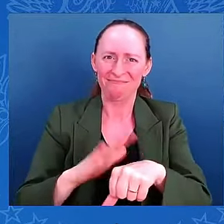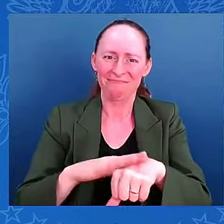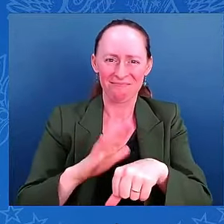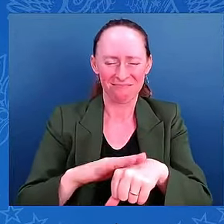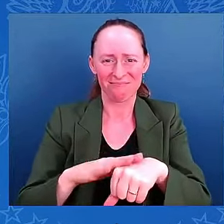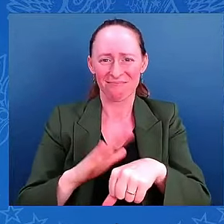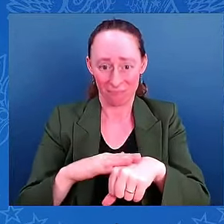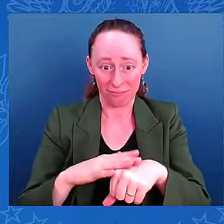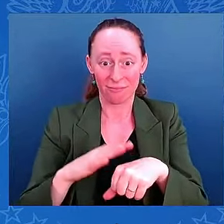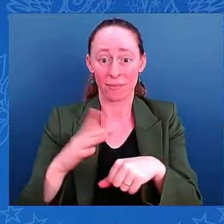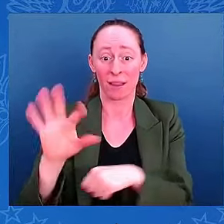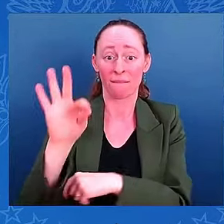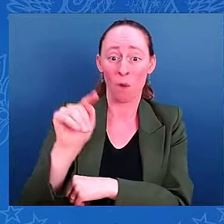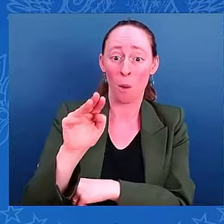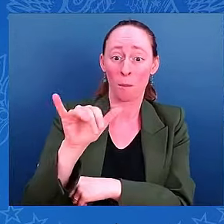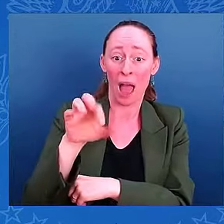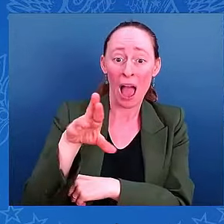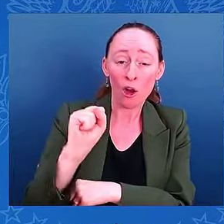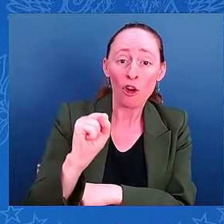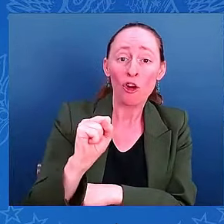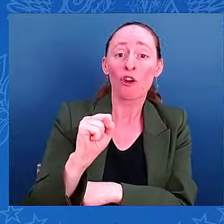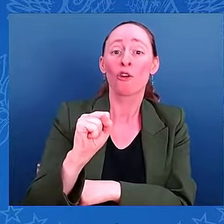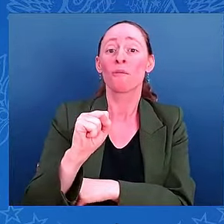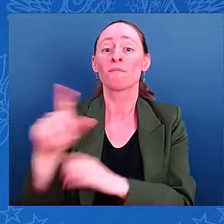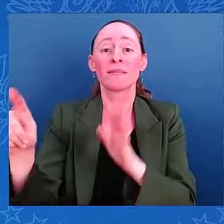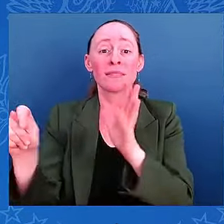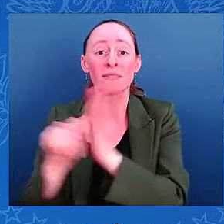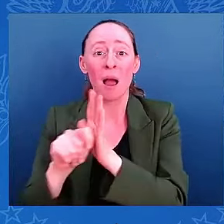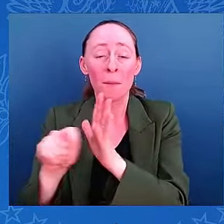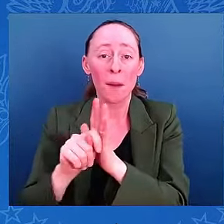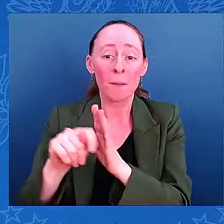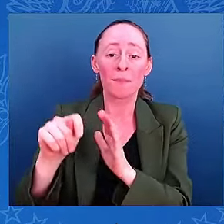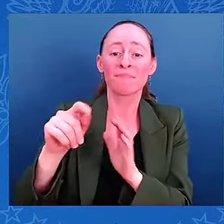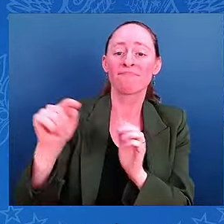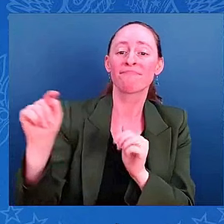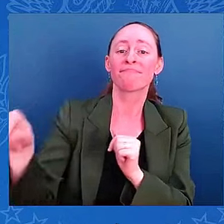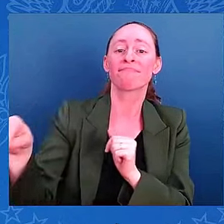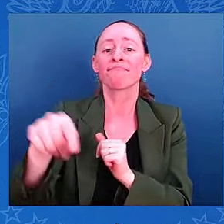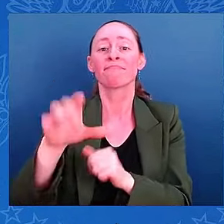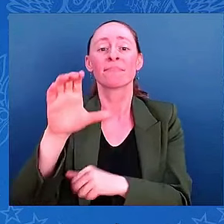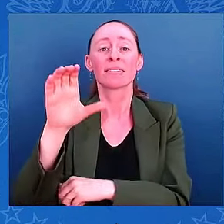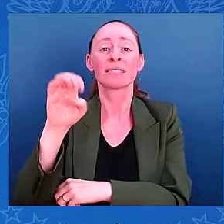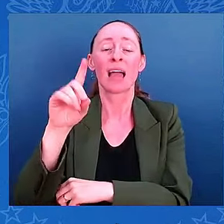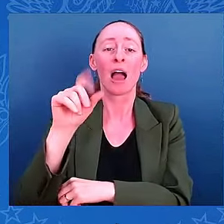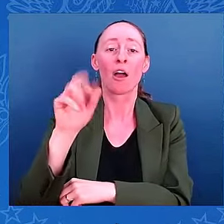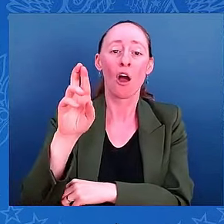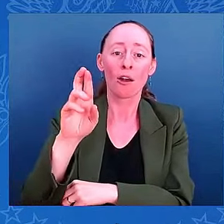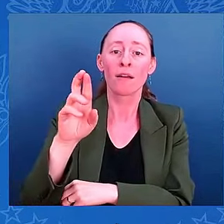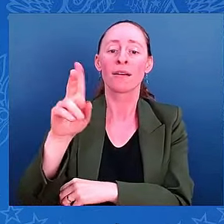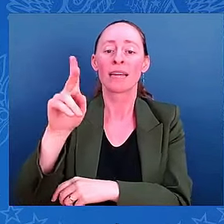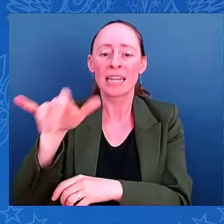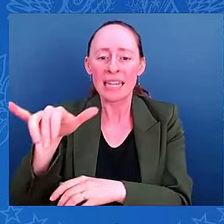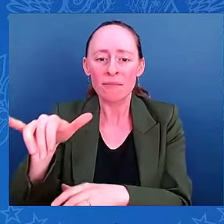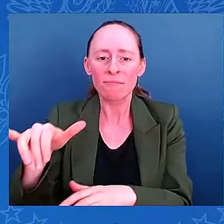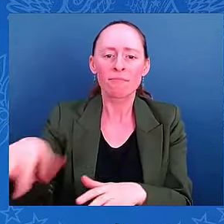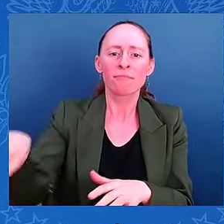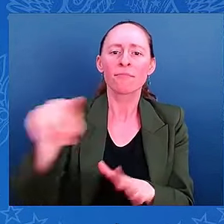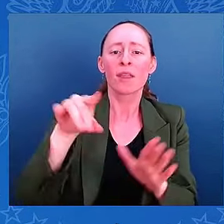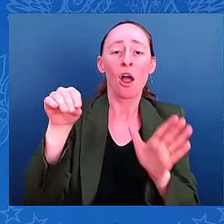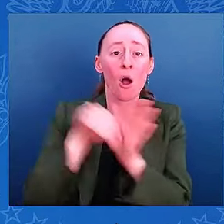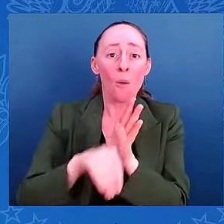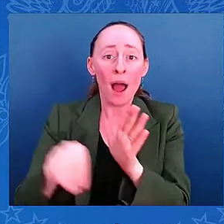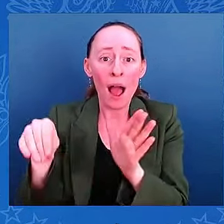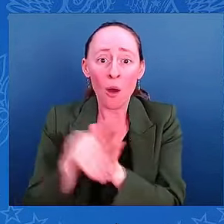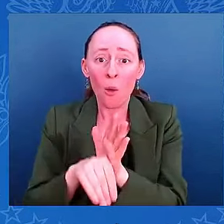to Cedar Key along the west coast all the way through the I-4 corridor across Orlando to Daytona Beach up to St. Augustine,